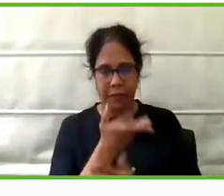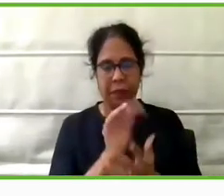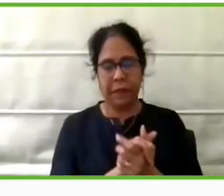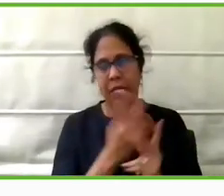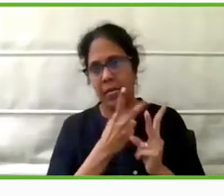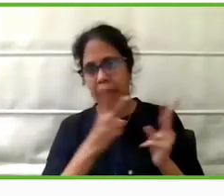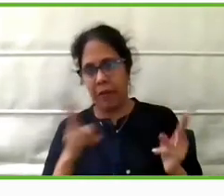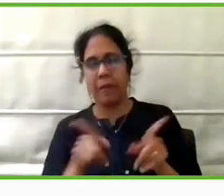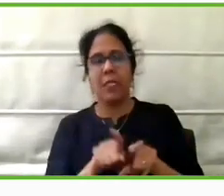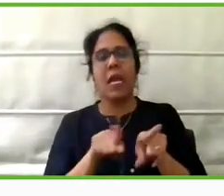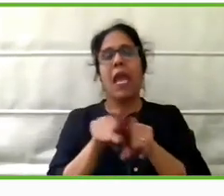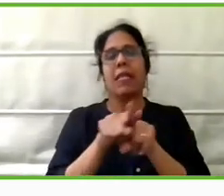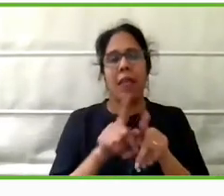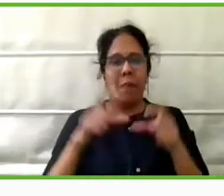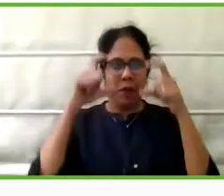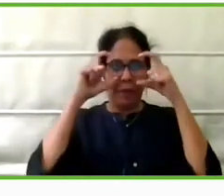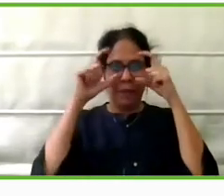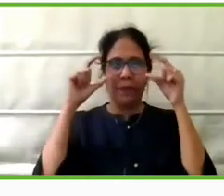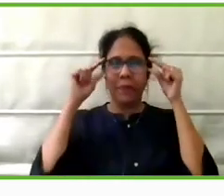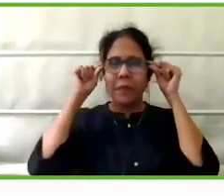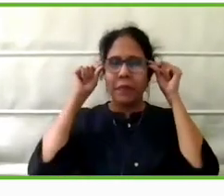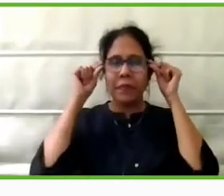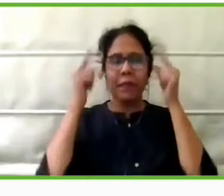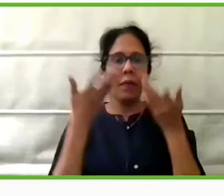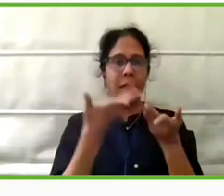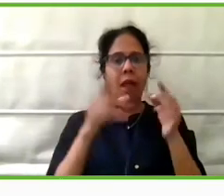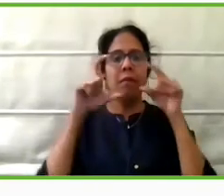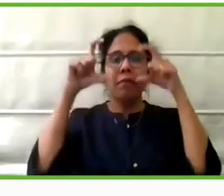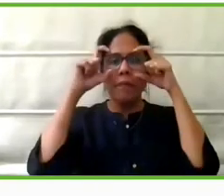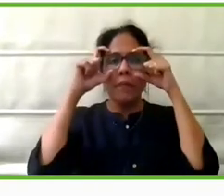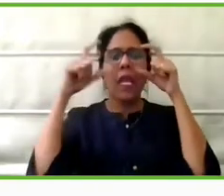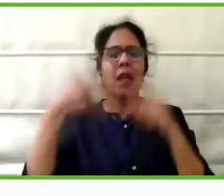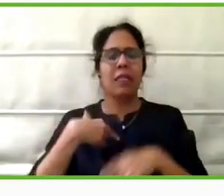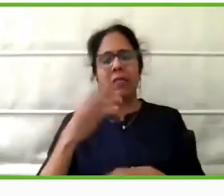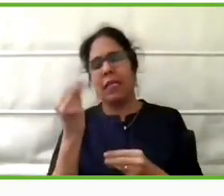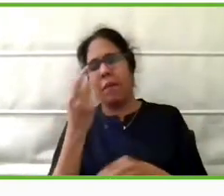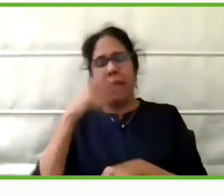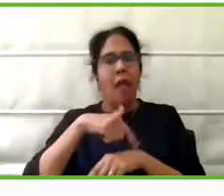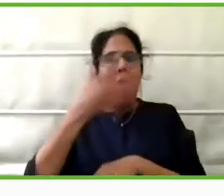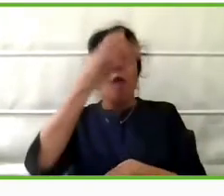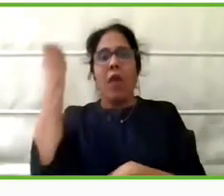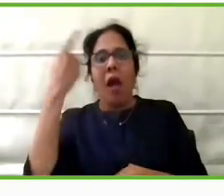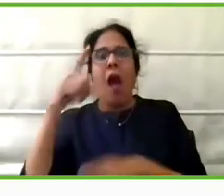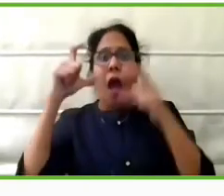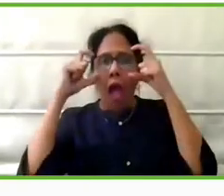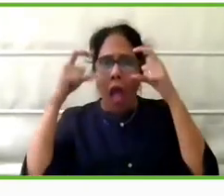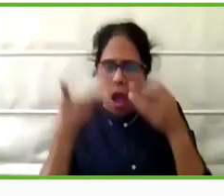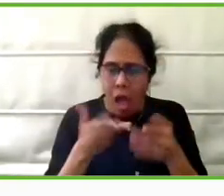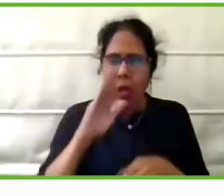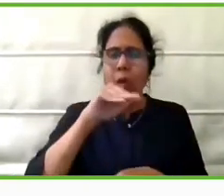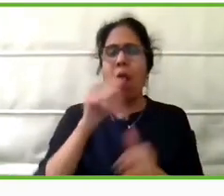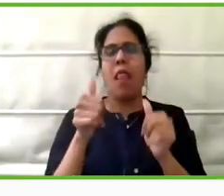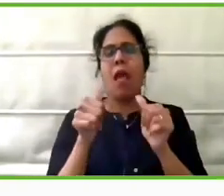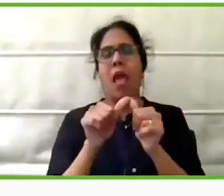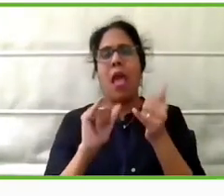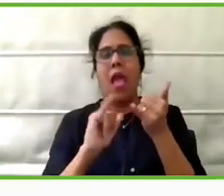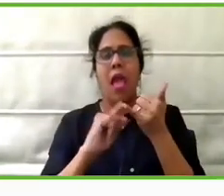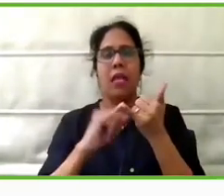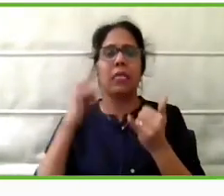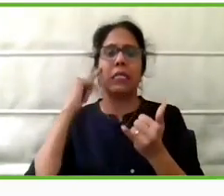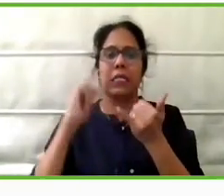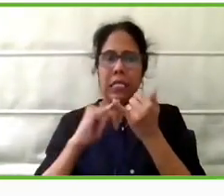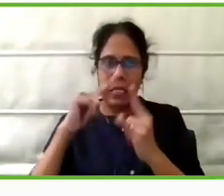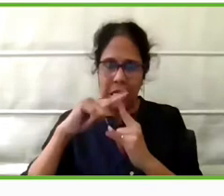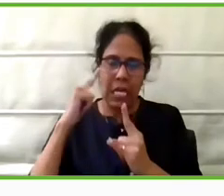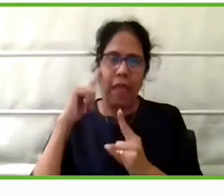glasses, glasses, eyeglasses, because we forget, we tend to forget that eyeglasses are also an assistive device. And yet they are so